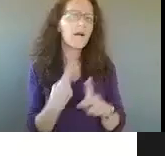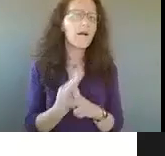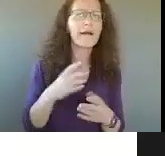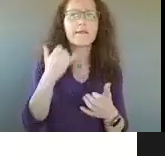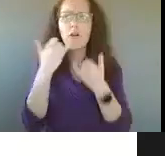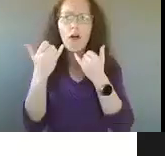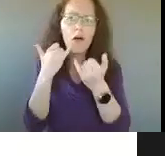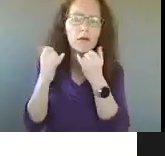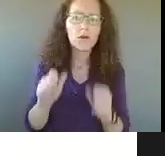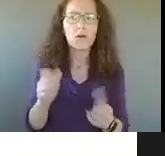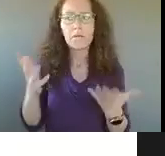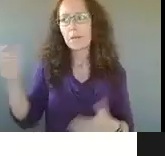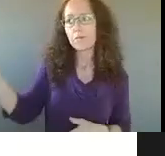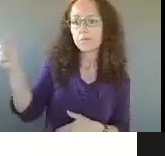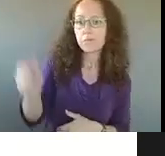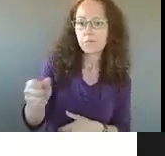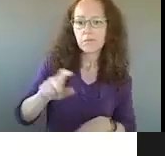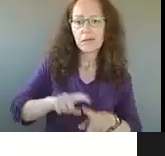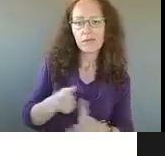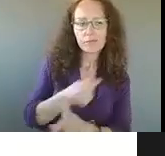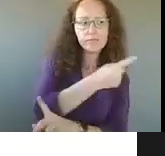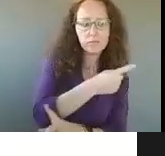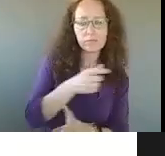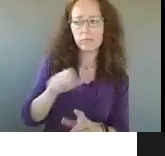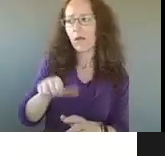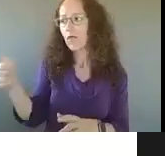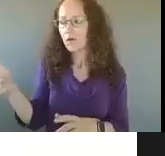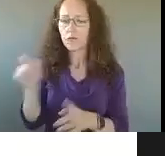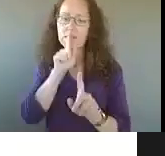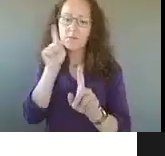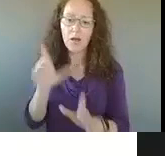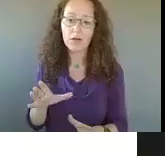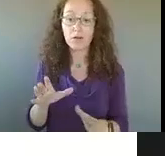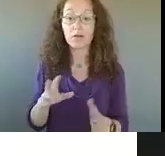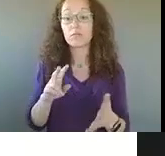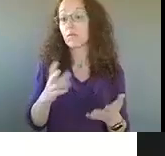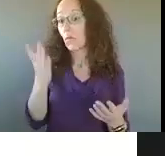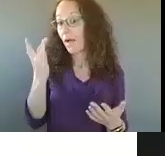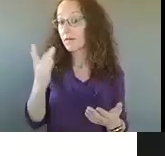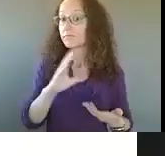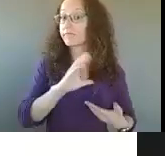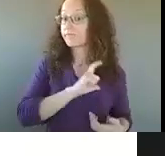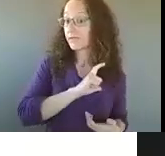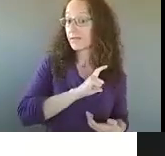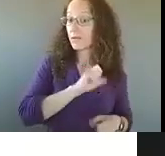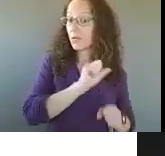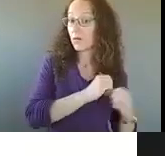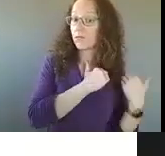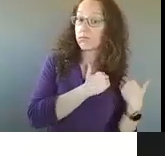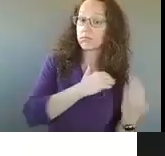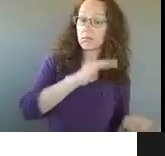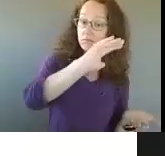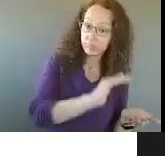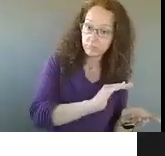to take to both like decrease the workload on our officers, but some of the other